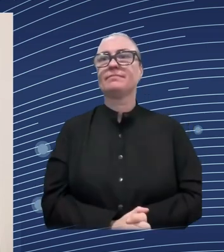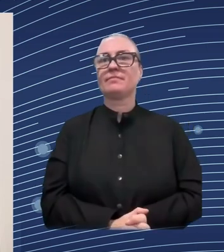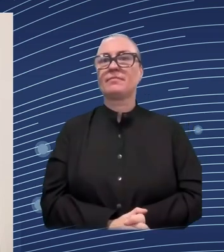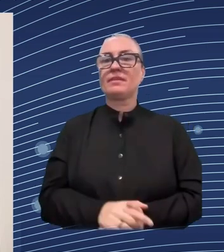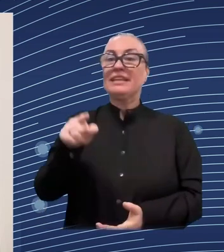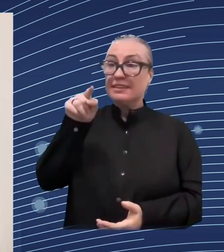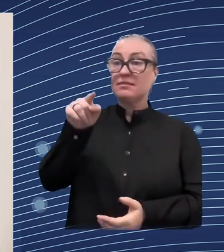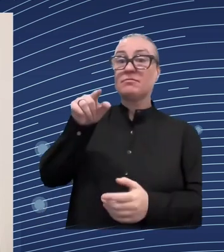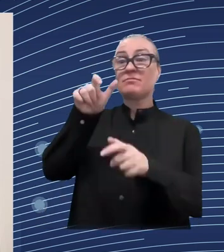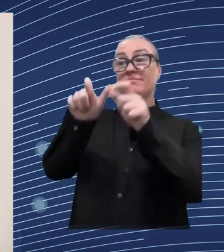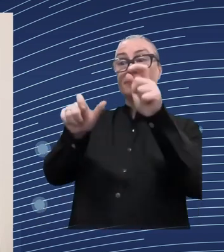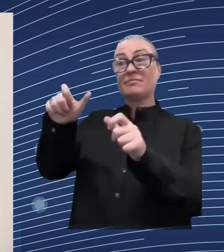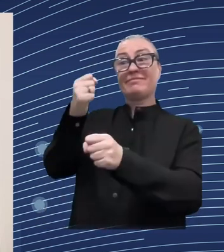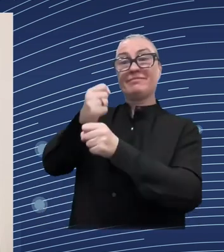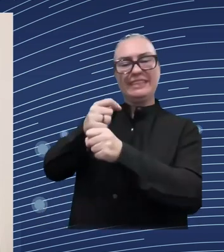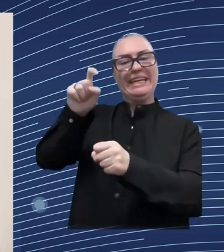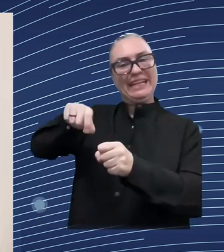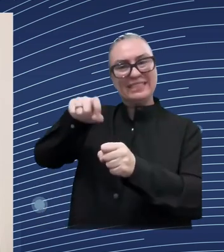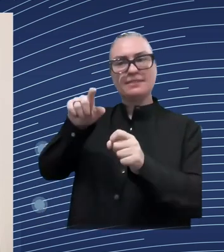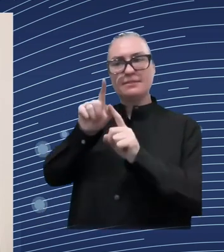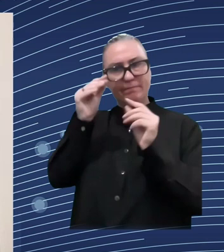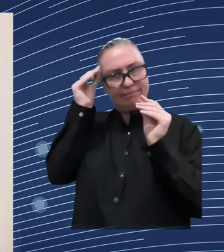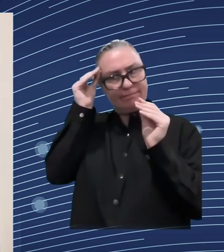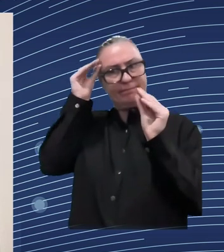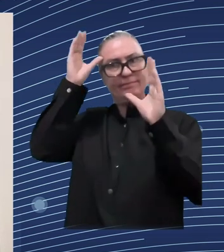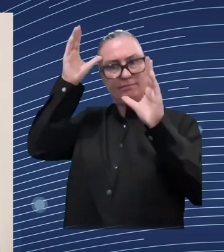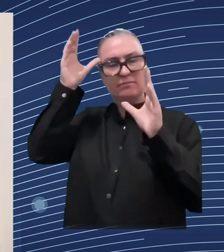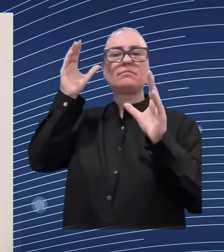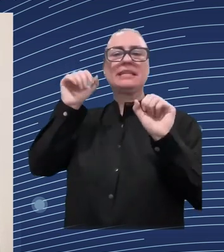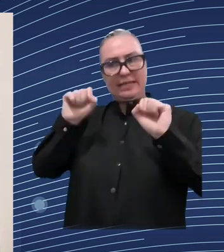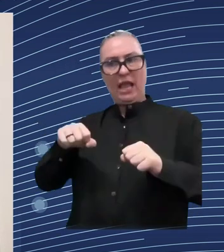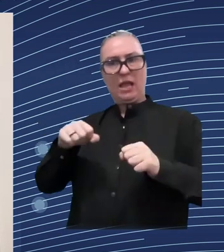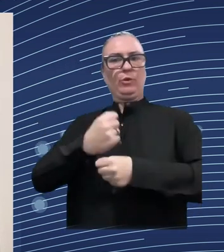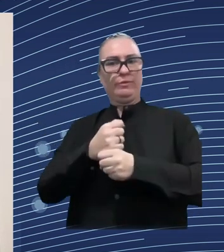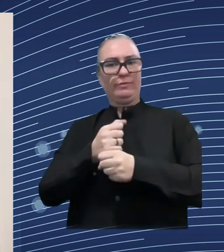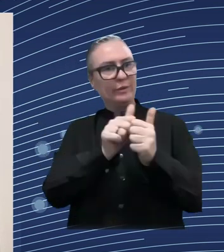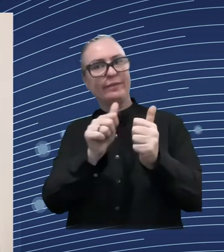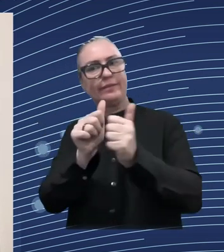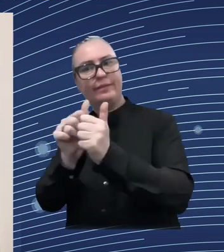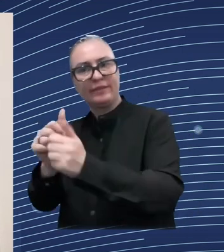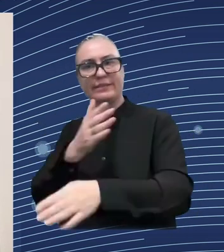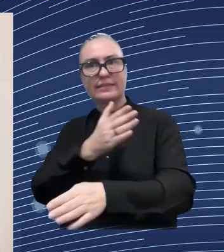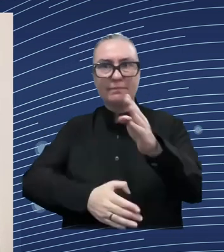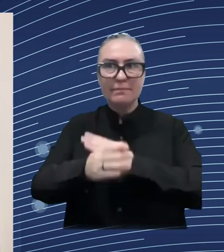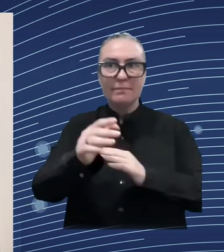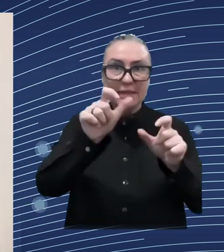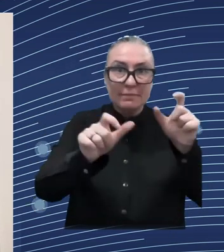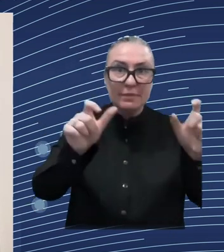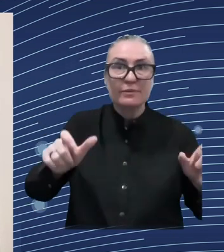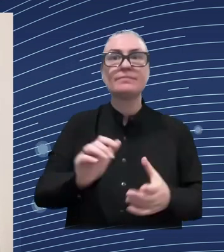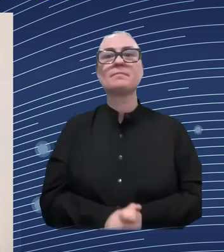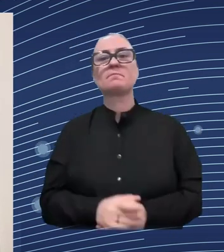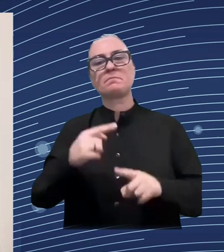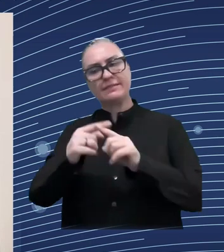highlight the need and investment in the modernization of rehabilitation centers and facilities to ensure that they are able to